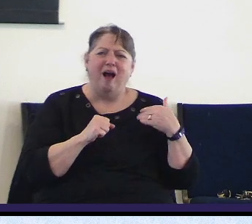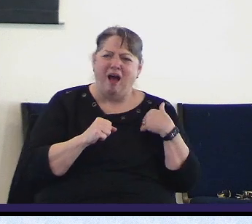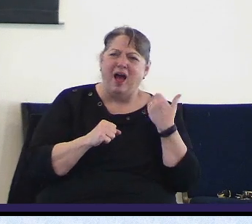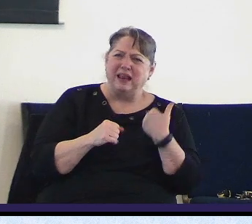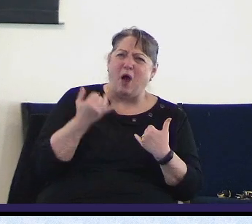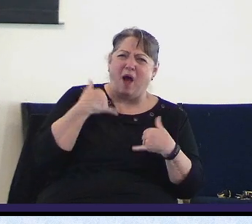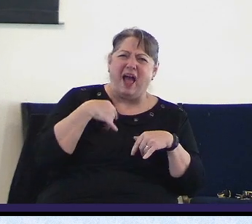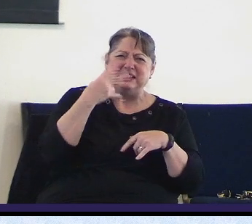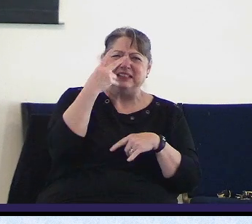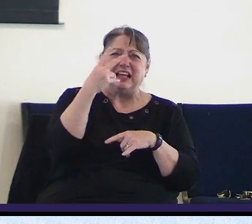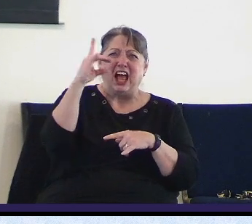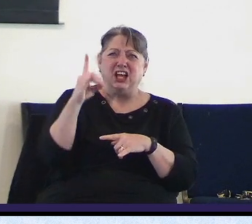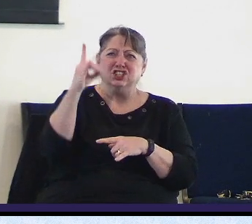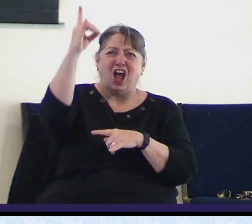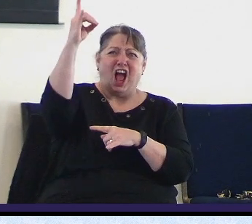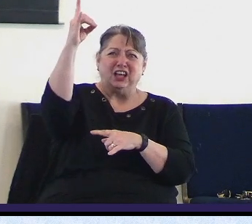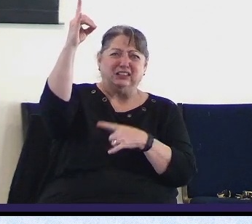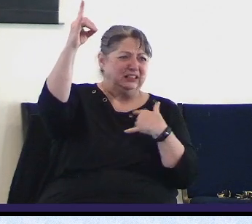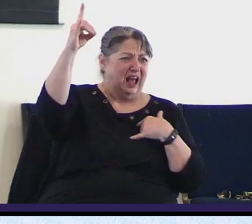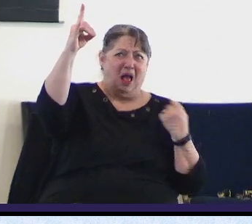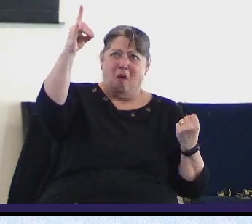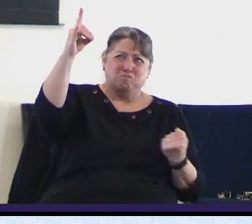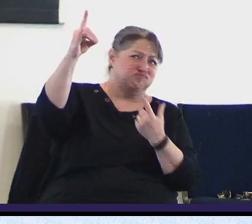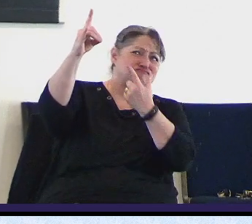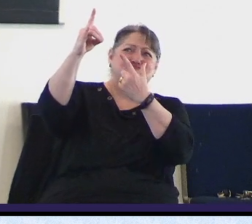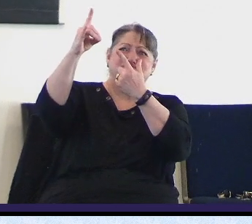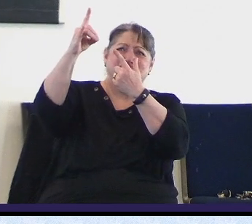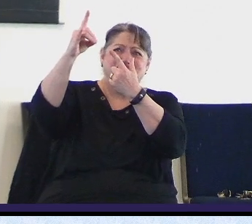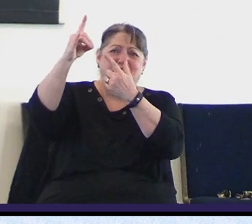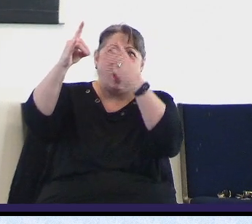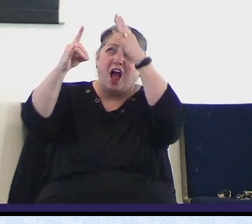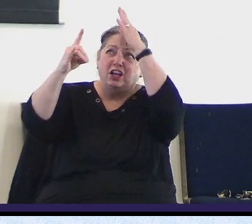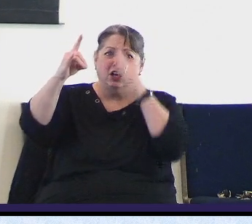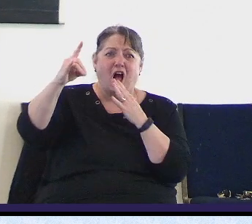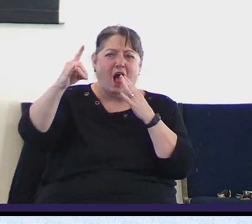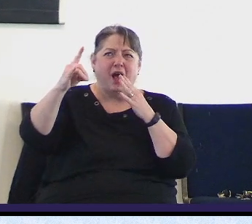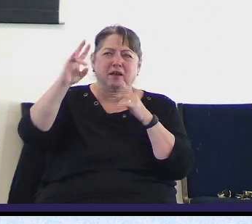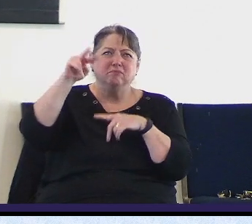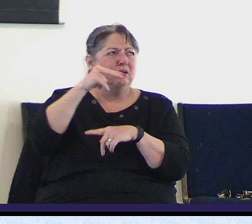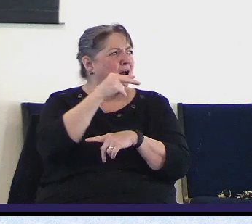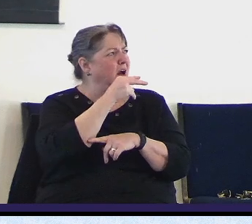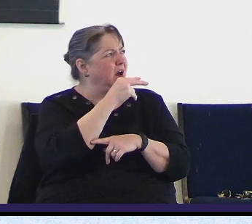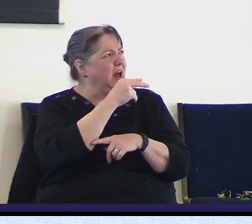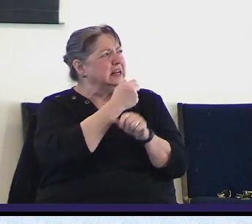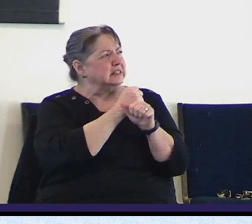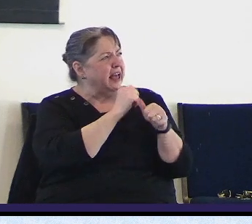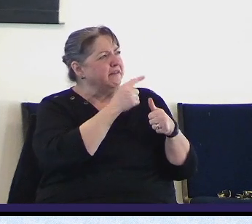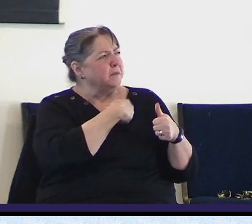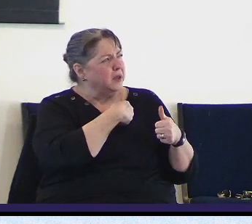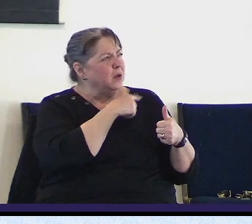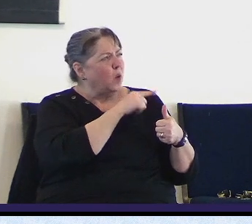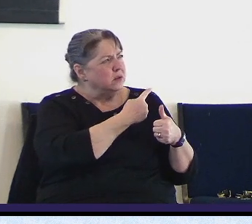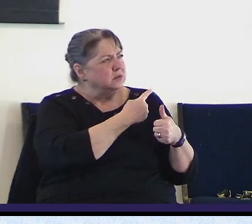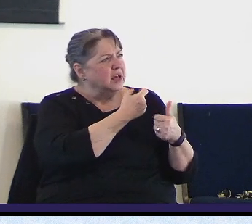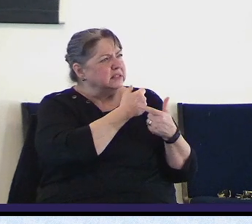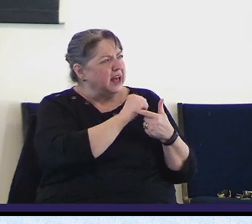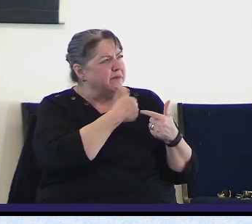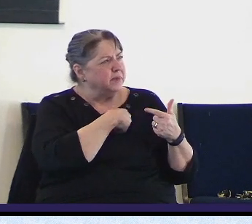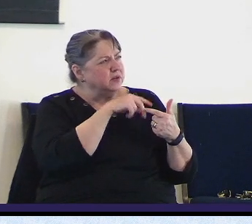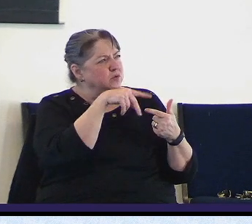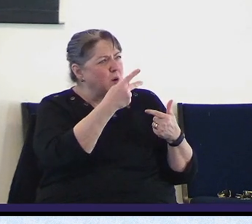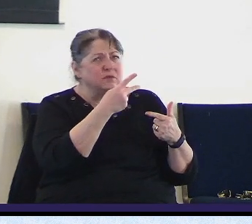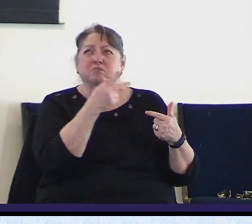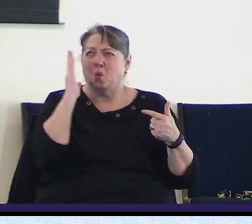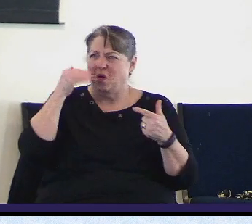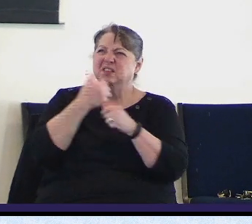dilemma throughout his life was in a dilemma in struggles and challenges in fact he could not build a temple of the Lord because he shed